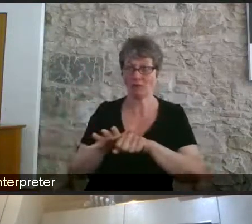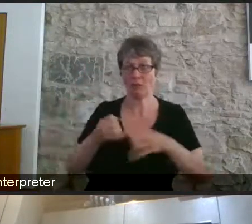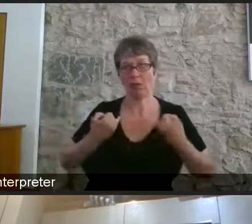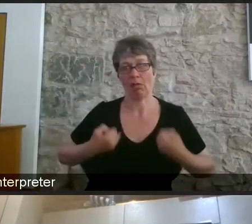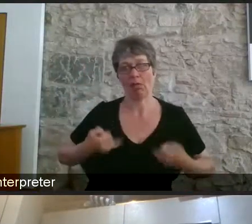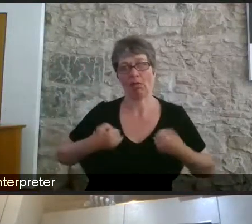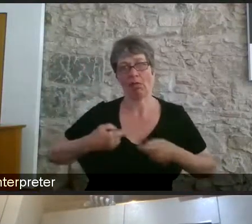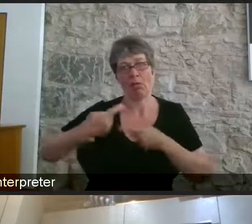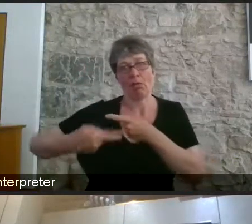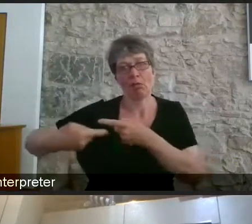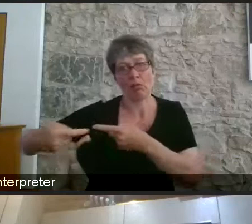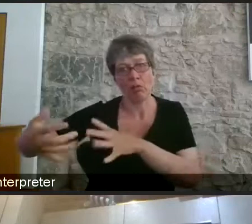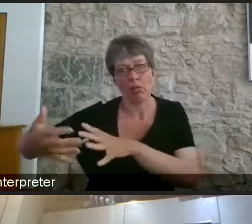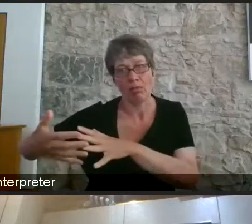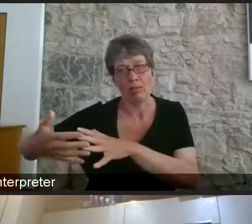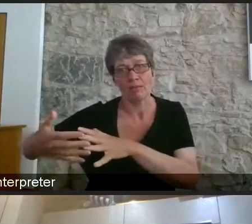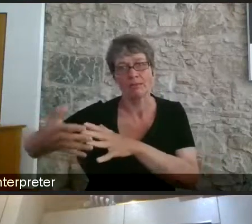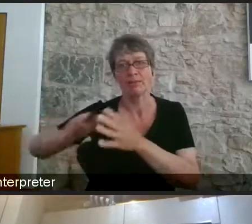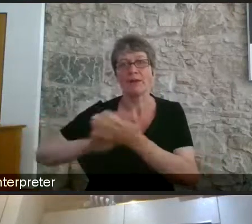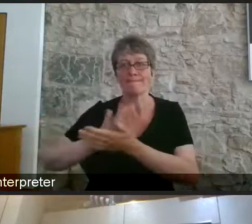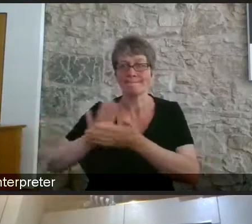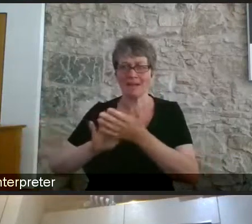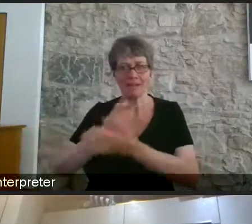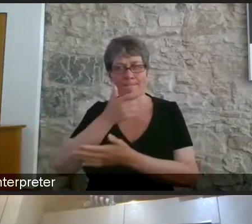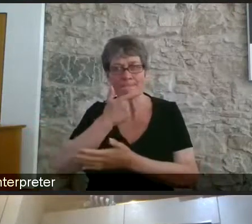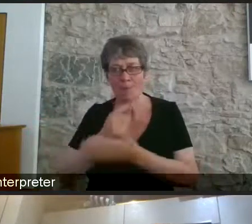to premature retirement.